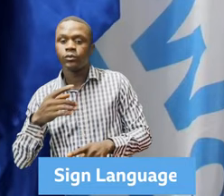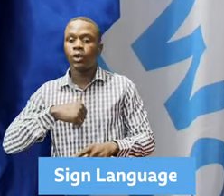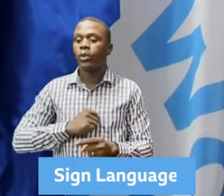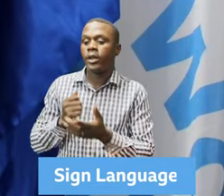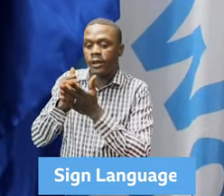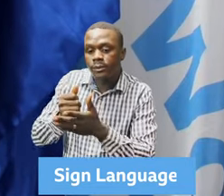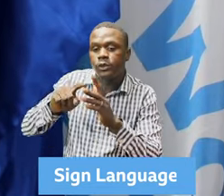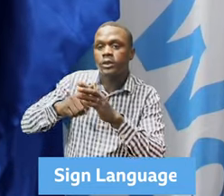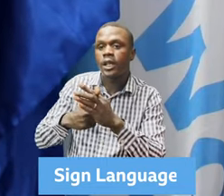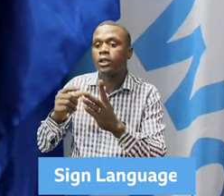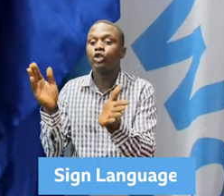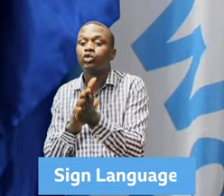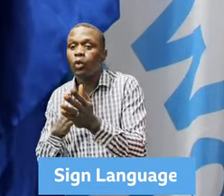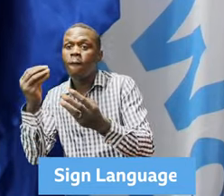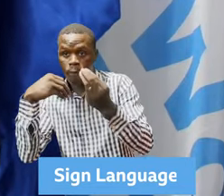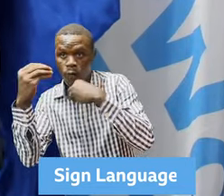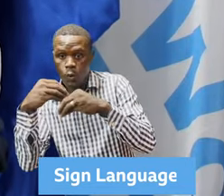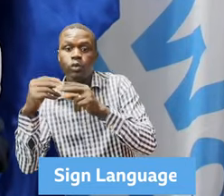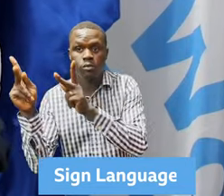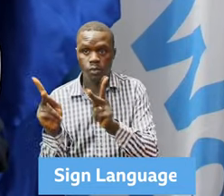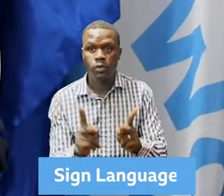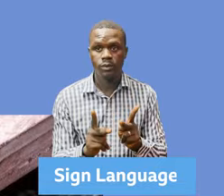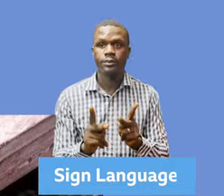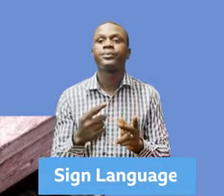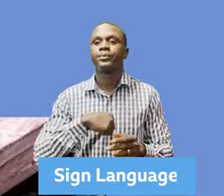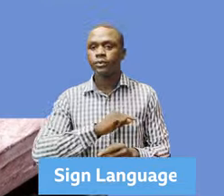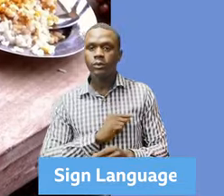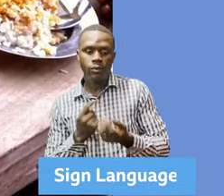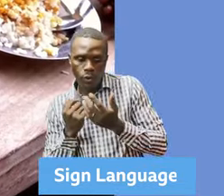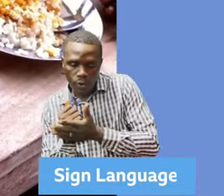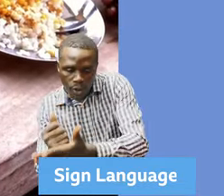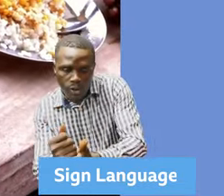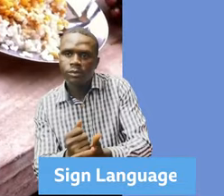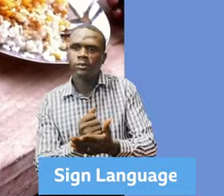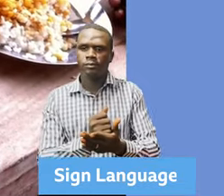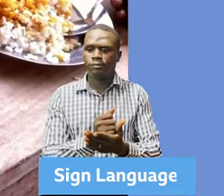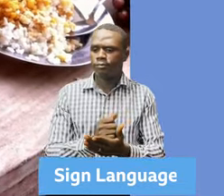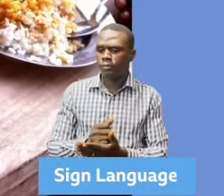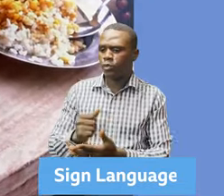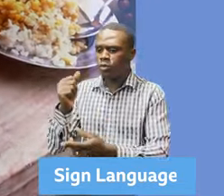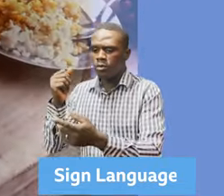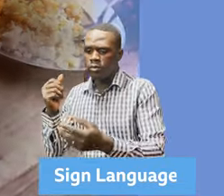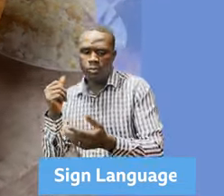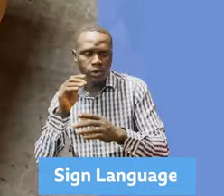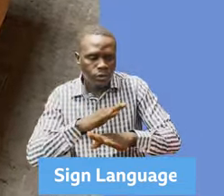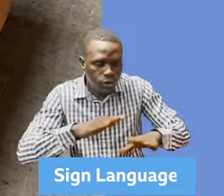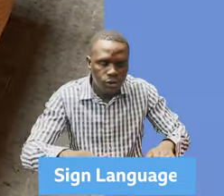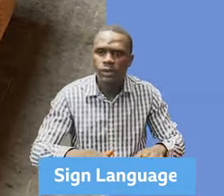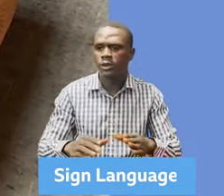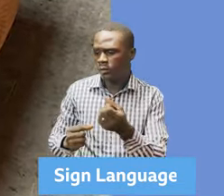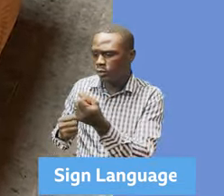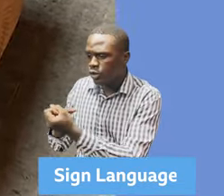which for the last school year involved 300,000 students. We provide school feeding meals under the Ministry of Education.